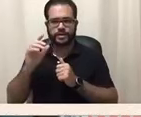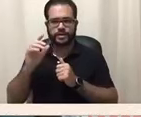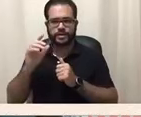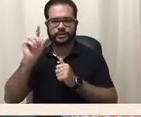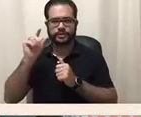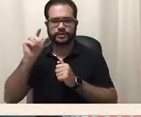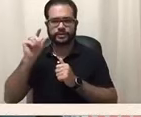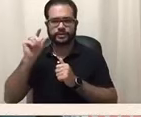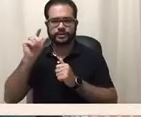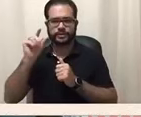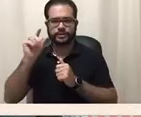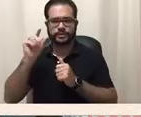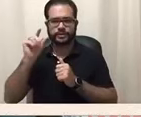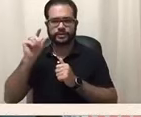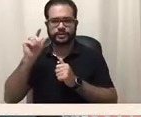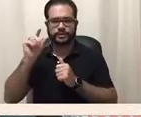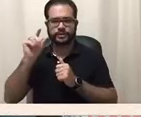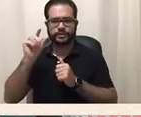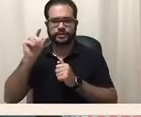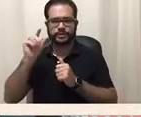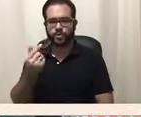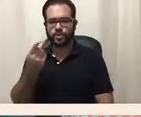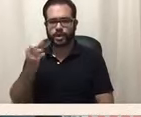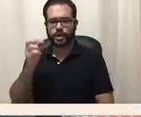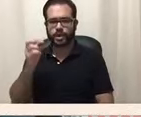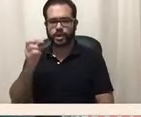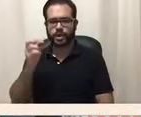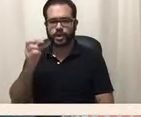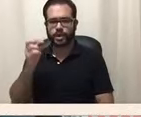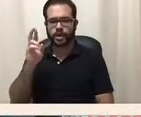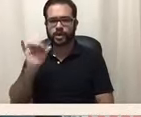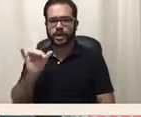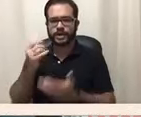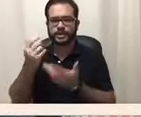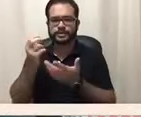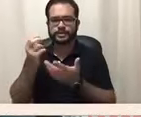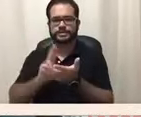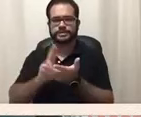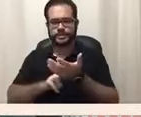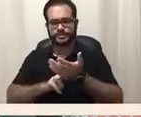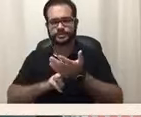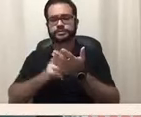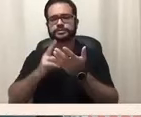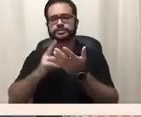closing down a state institution notorious for its horrible conditions um